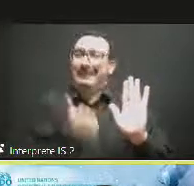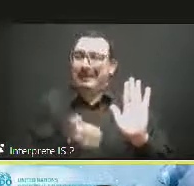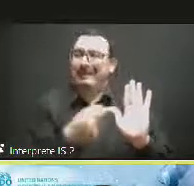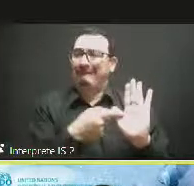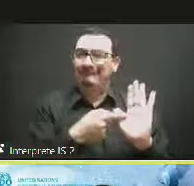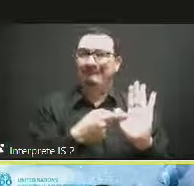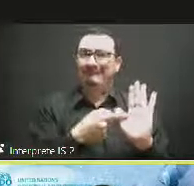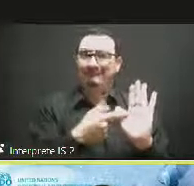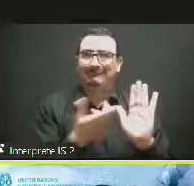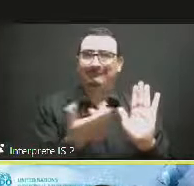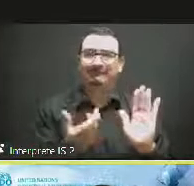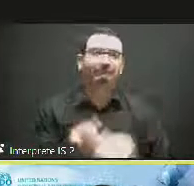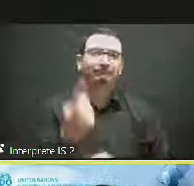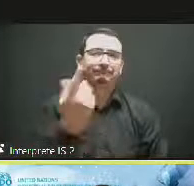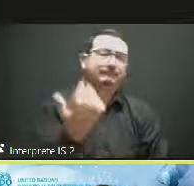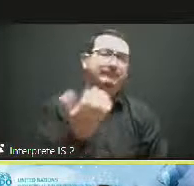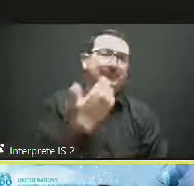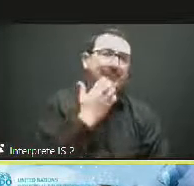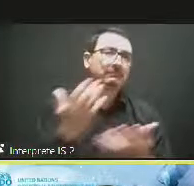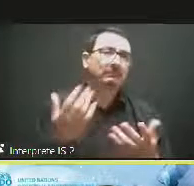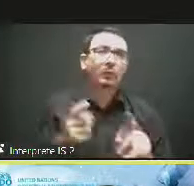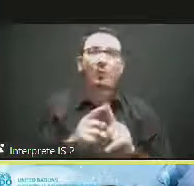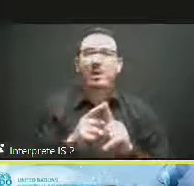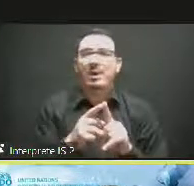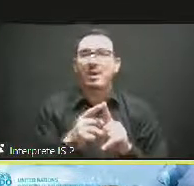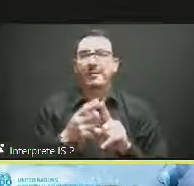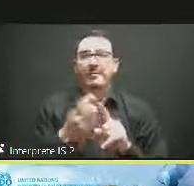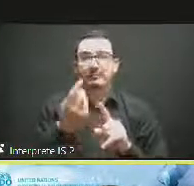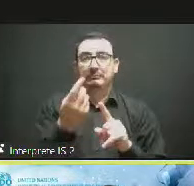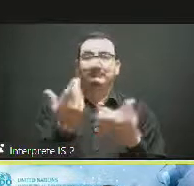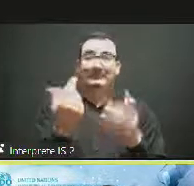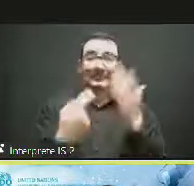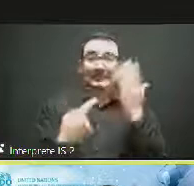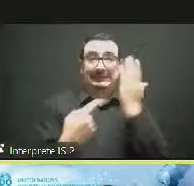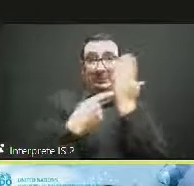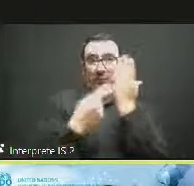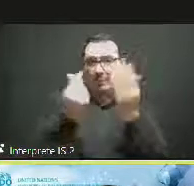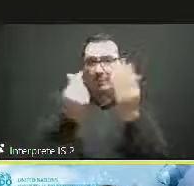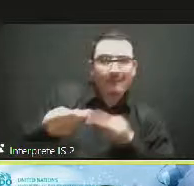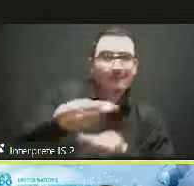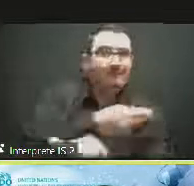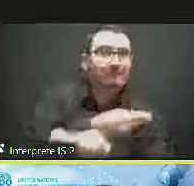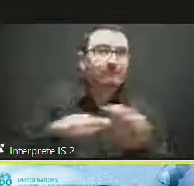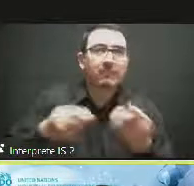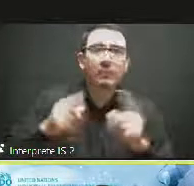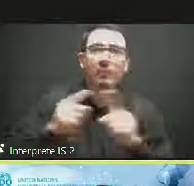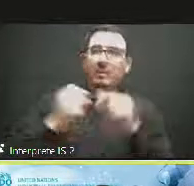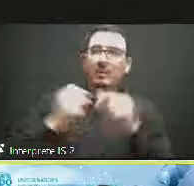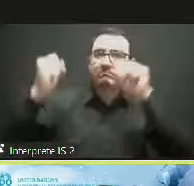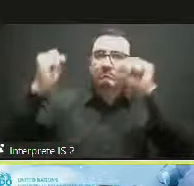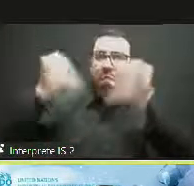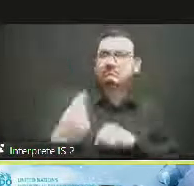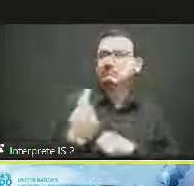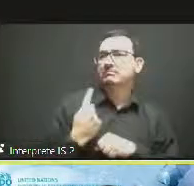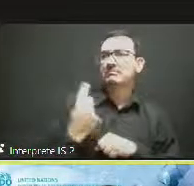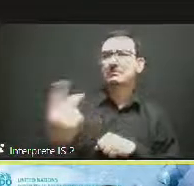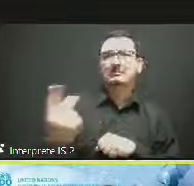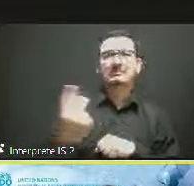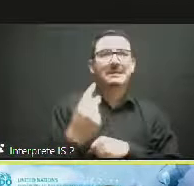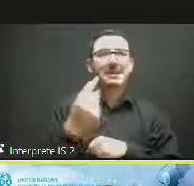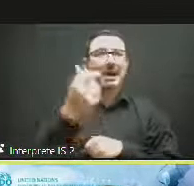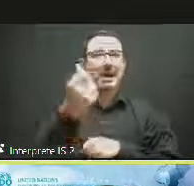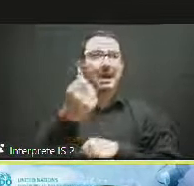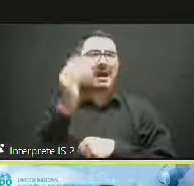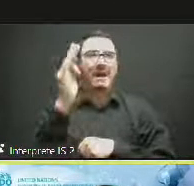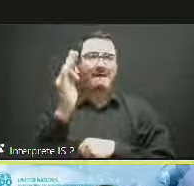something that provides a lot of opportunities for the future. And capacity building activities,